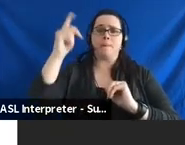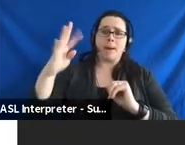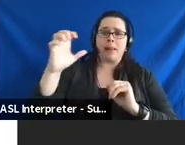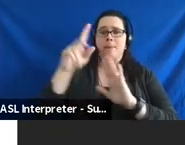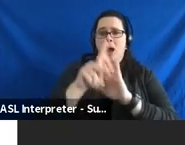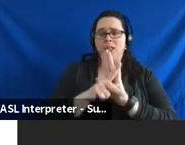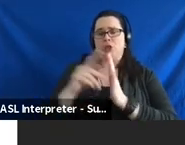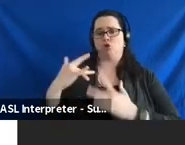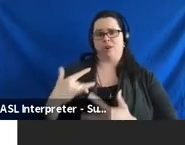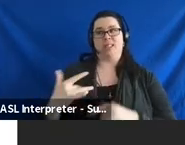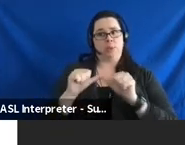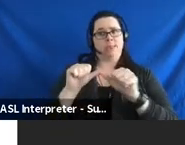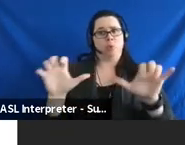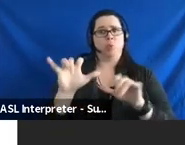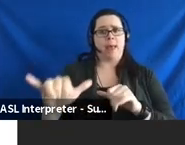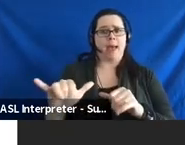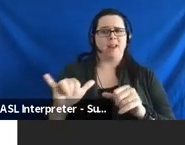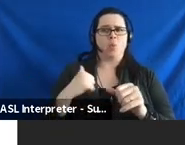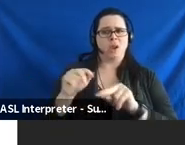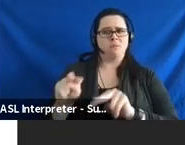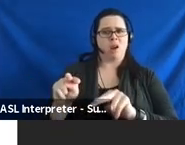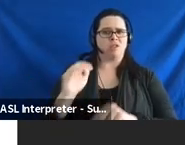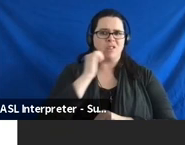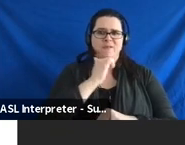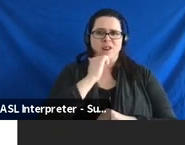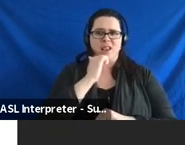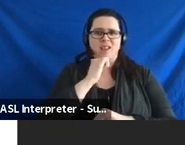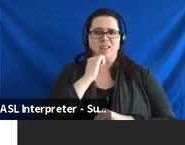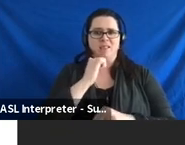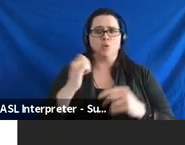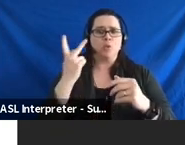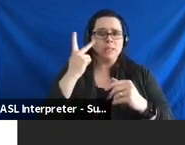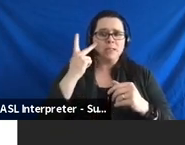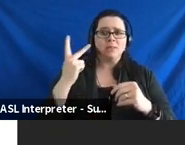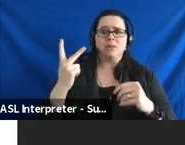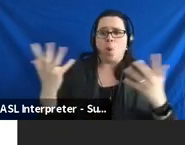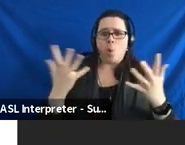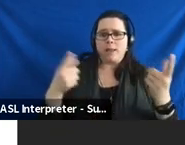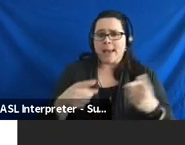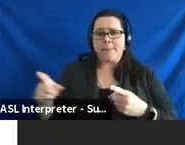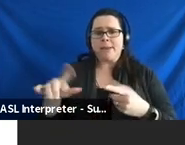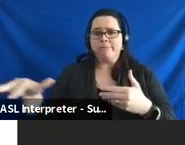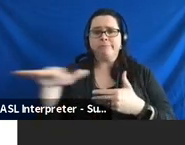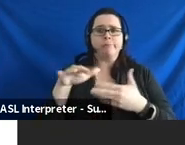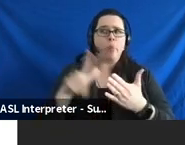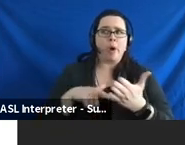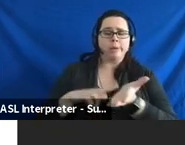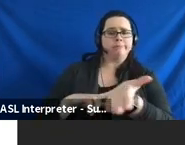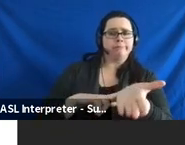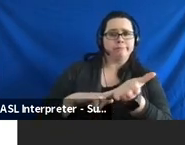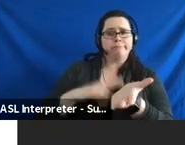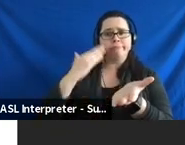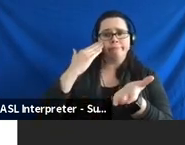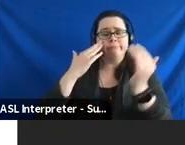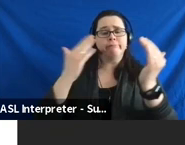something that we continue to do monitor every day to see what's, what is happening out there that we need to be aware of.